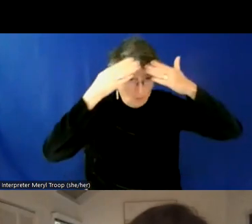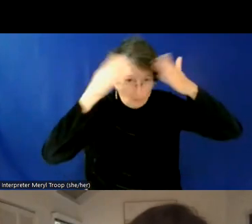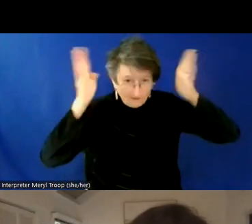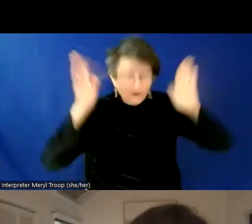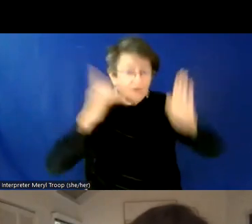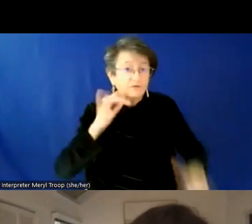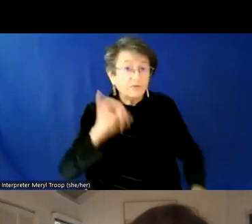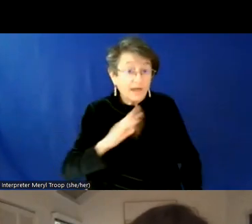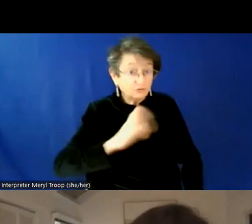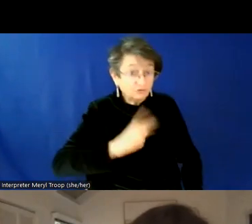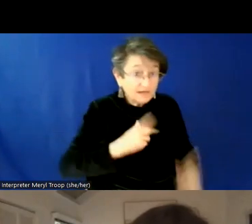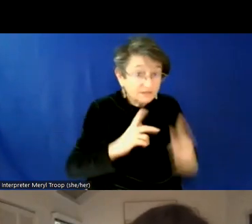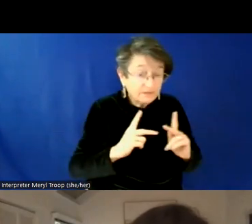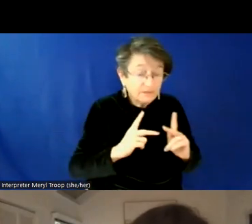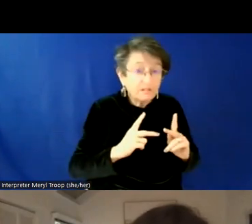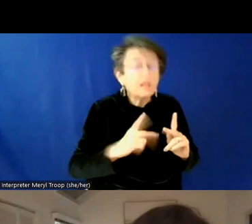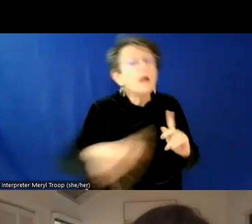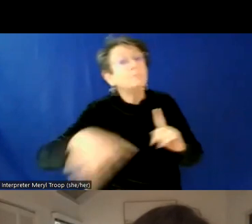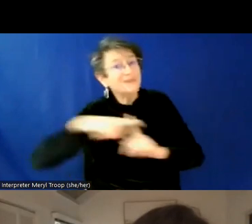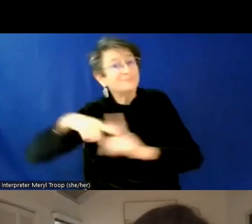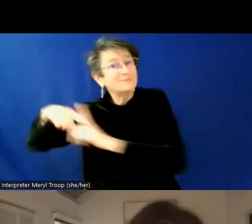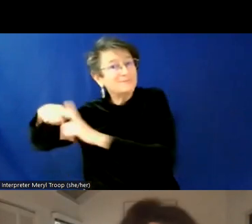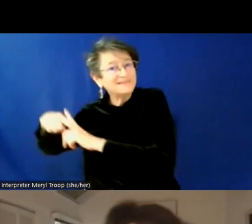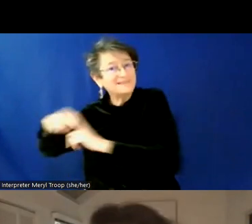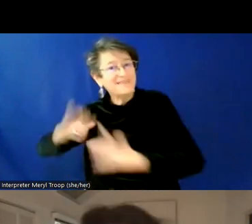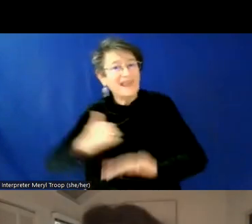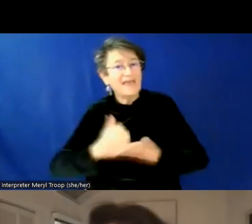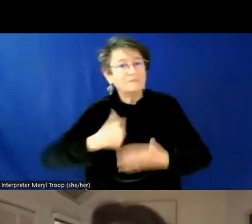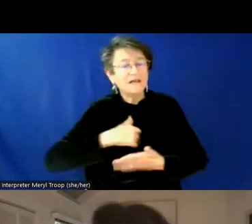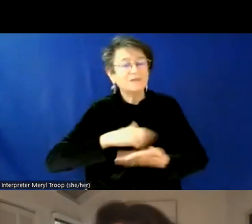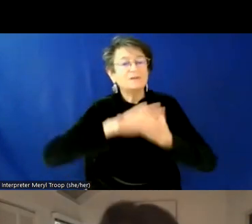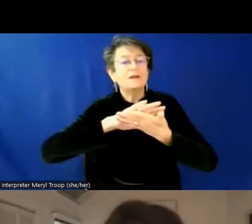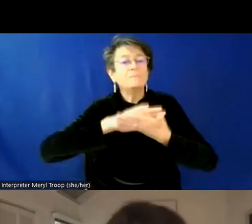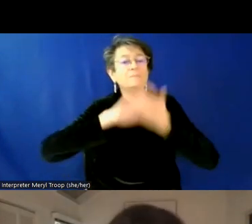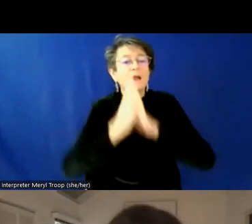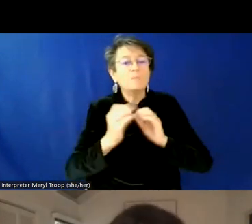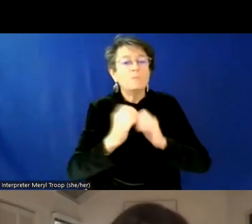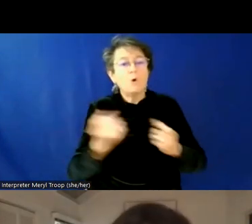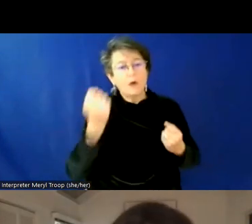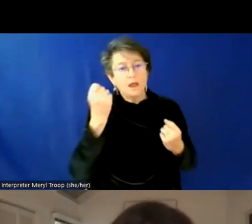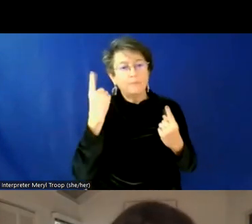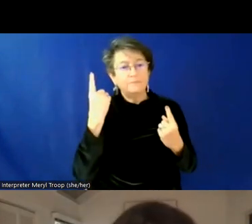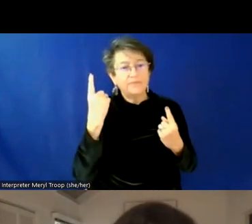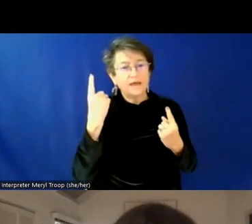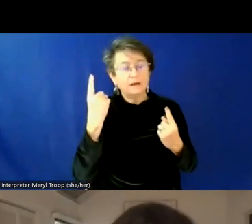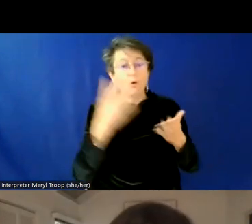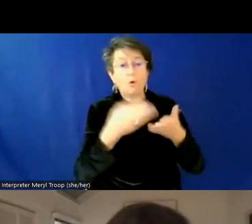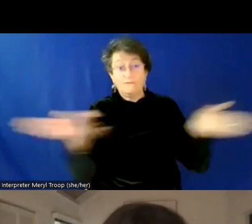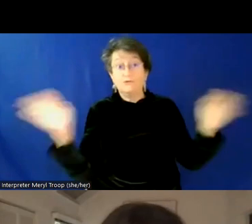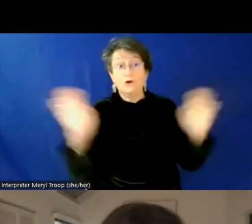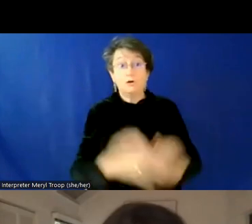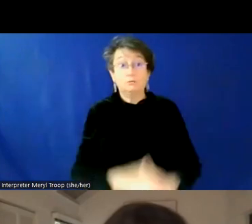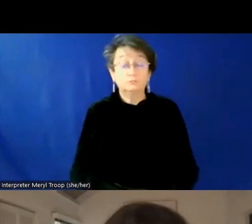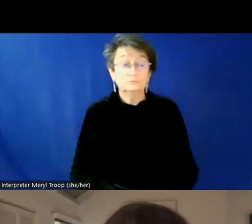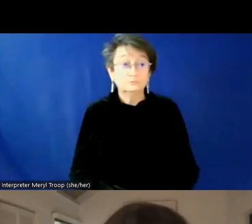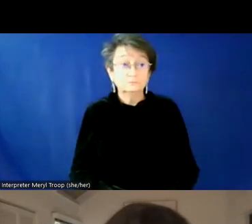but I, think accepting trans people helps us learn how to be empathetic more broadly. Um, and so, uh, again,